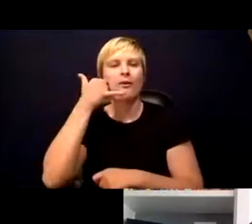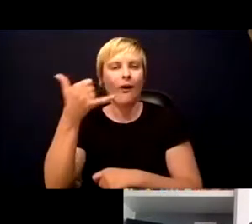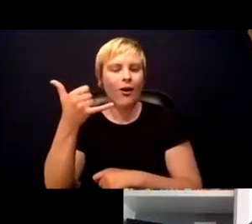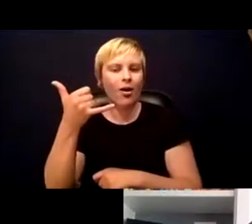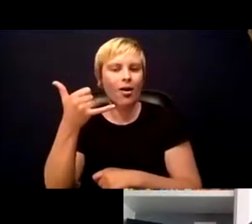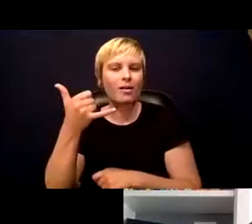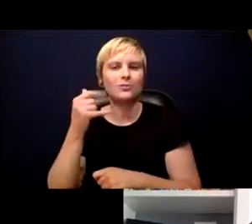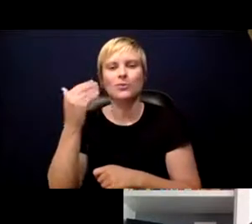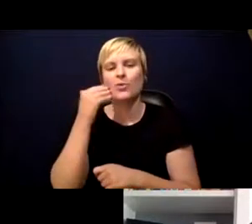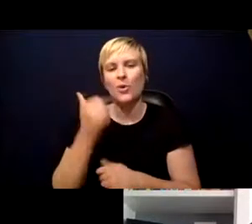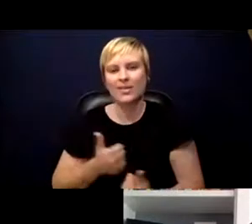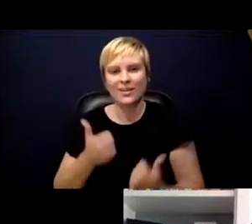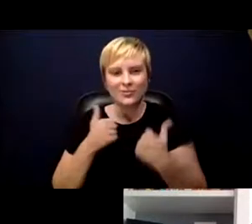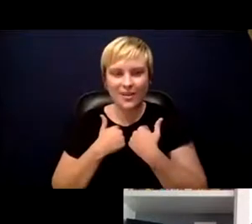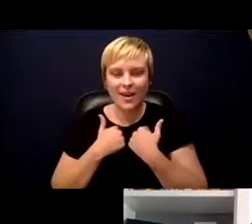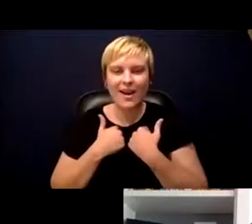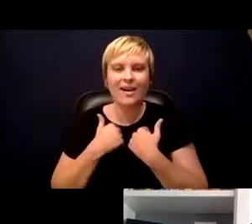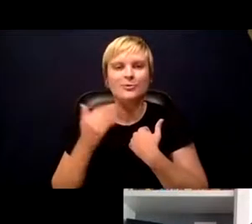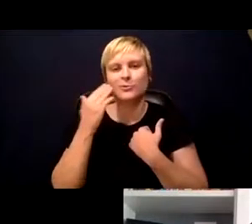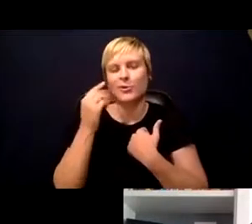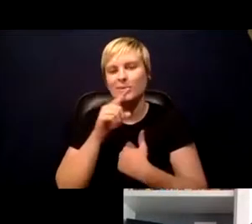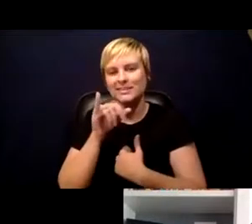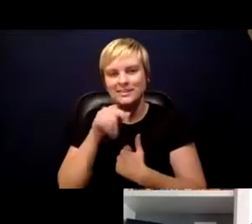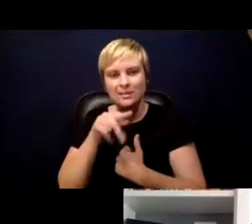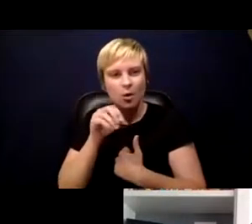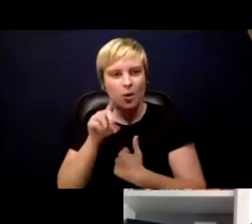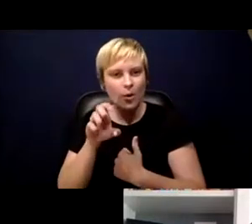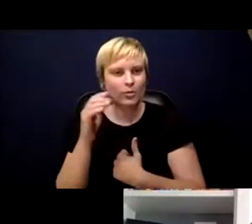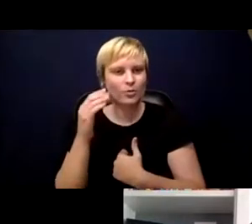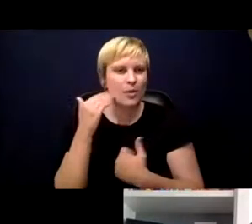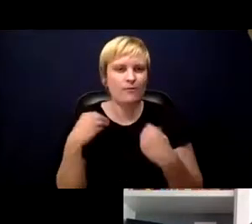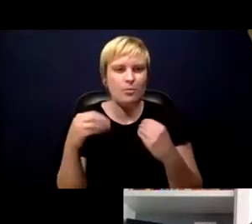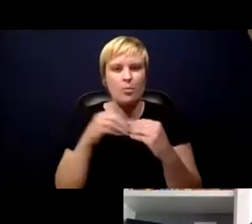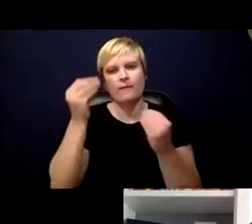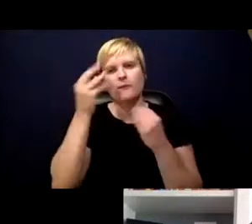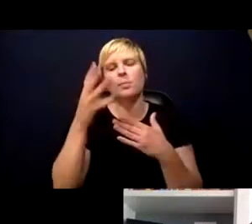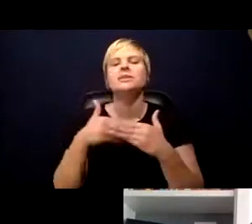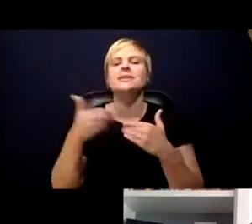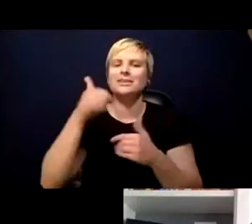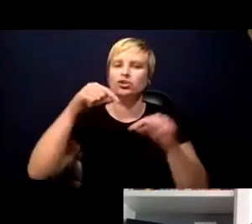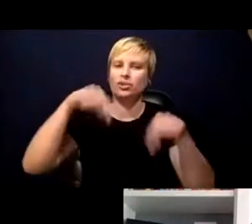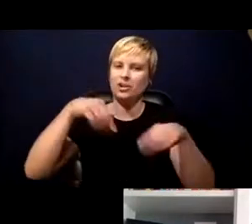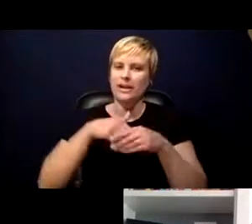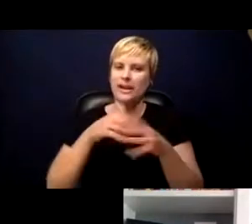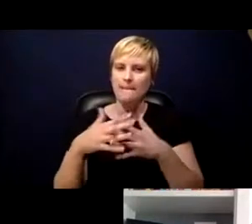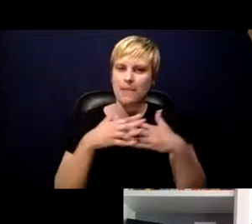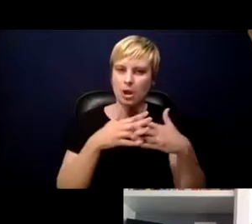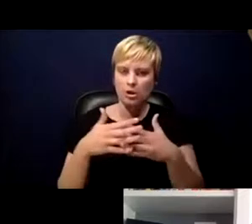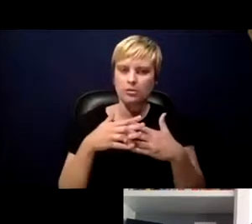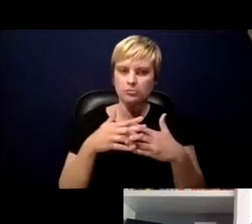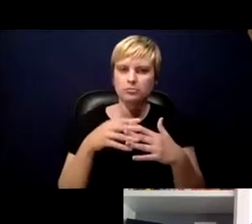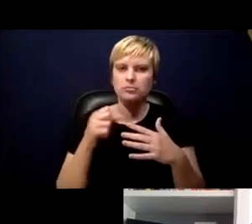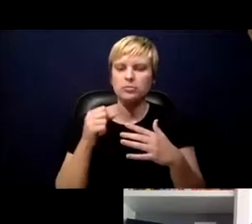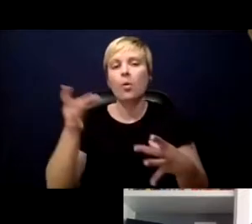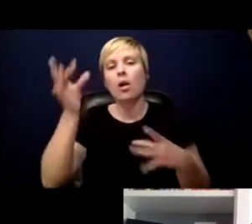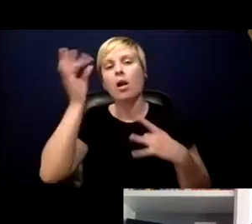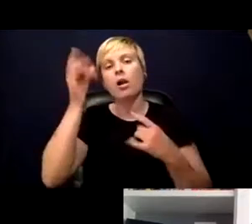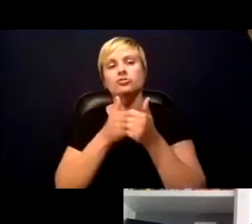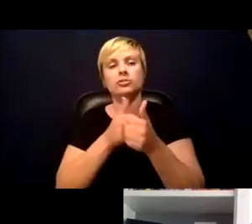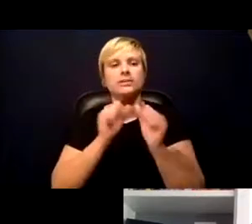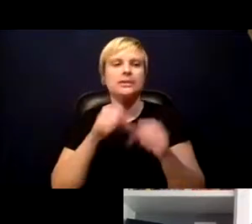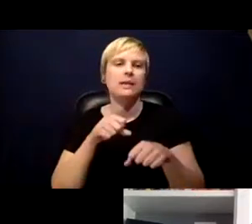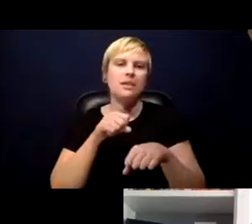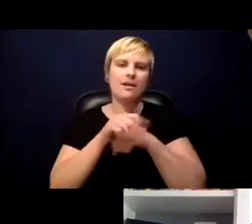address, you know the zip codes and all of that. So it should be easier here. So contact tracing can be done effectively. That's my